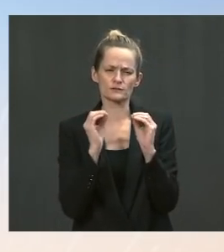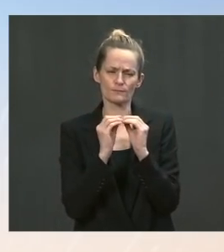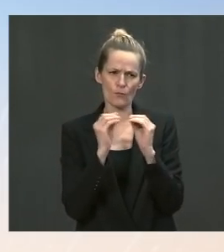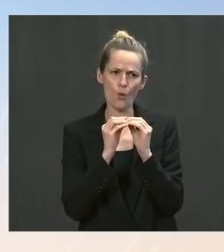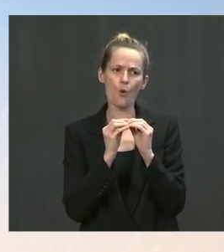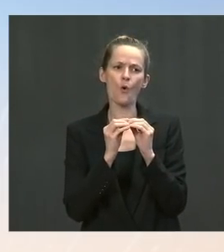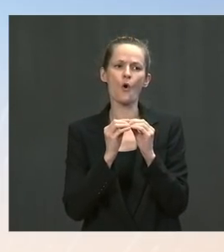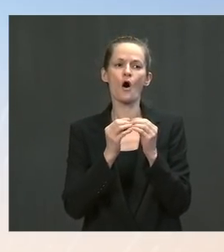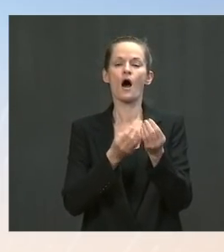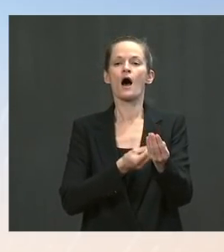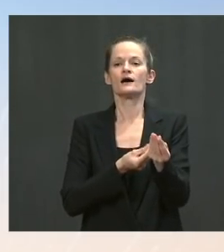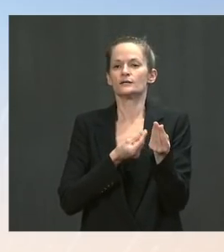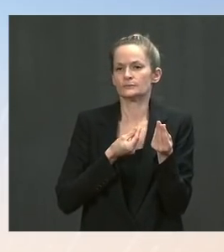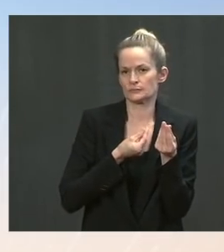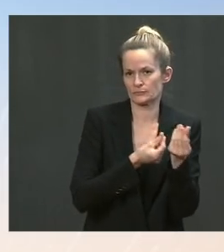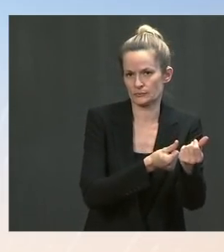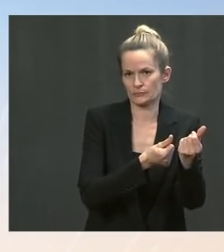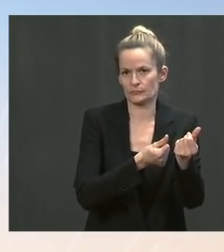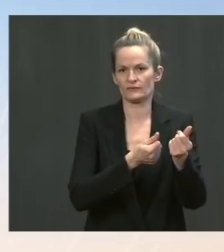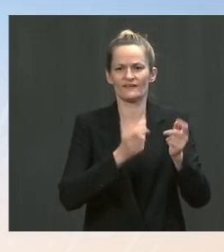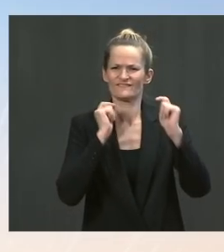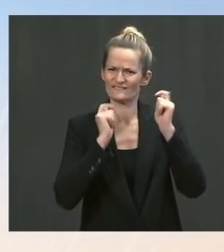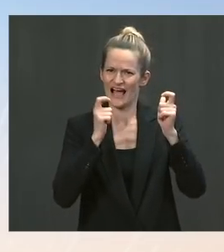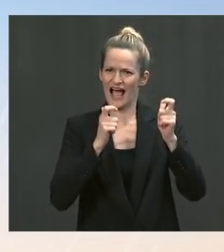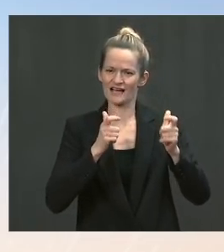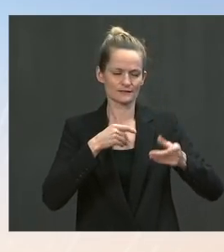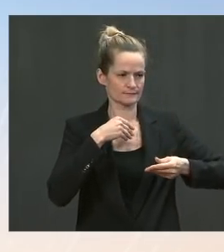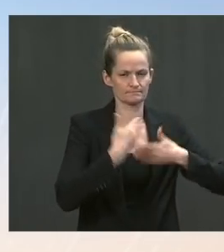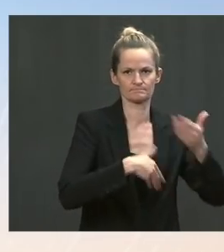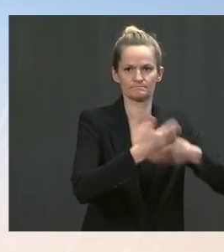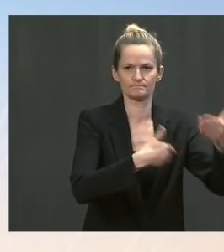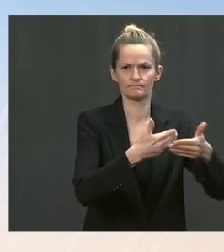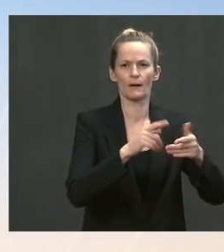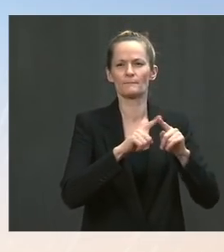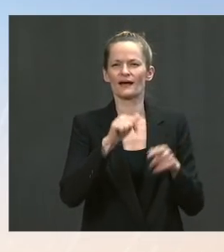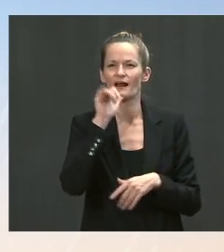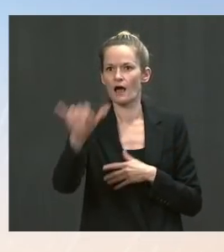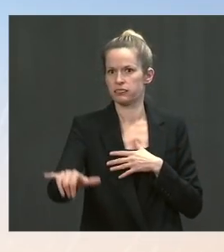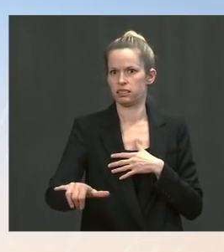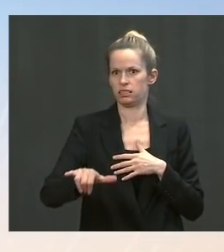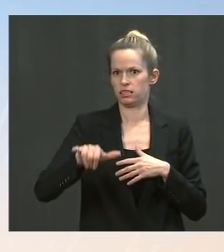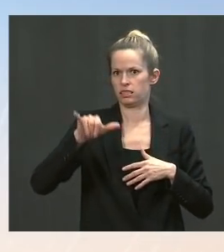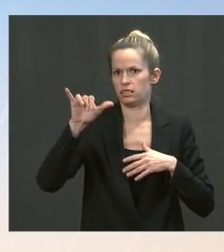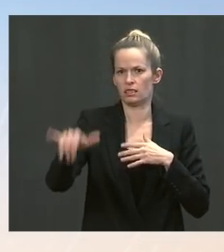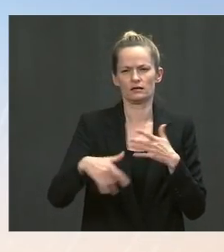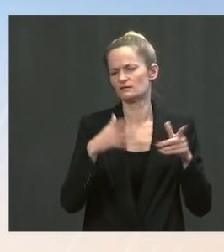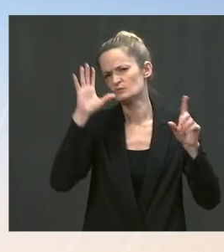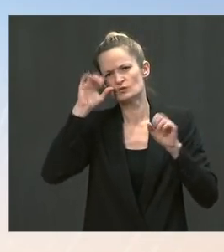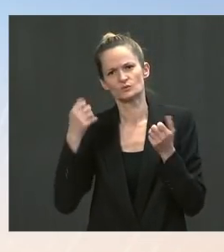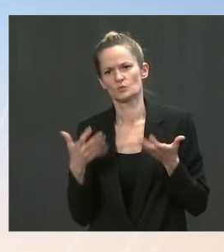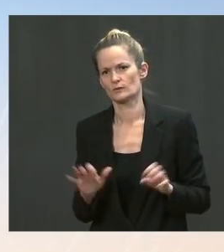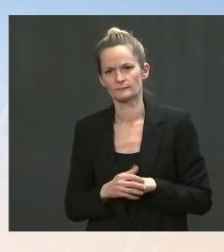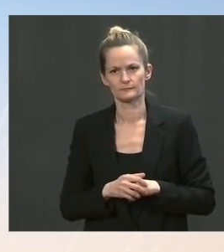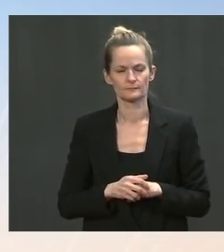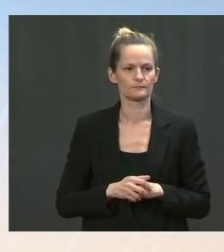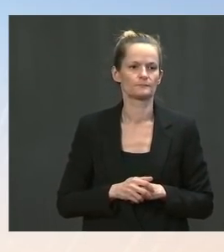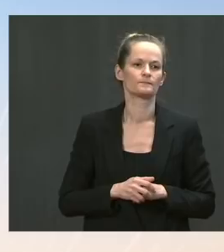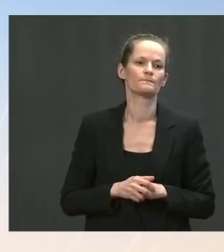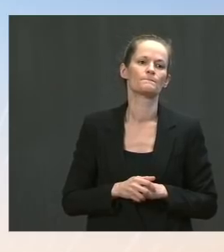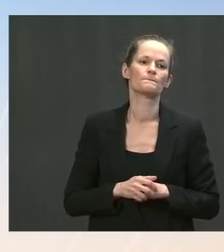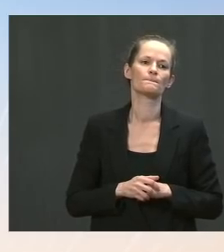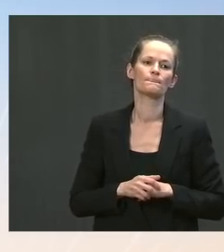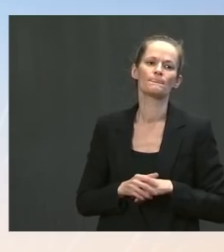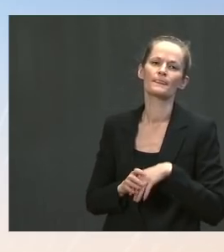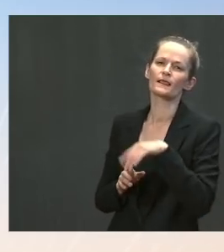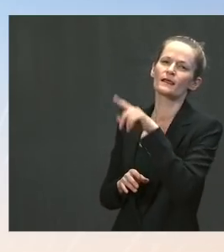the system to ensure that's the case. And some of these children are also saying that, at these facilities, they've gotten food poisoning and have had to wash their clothes